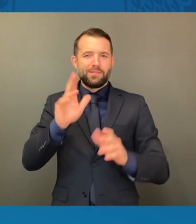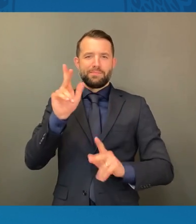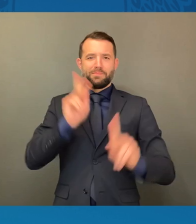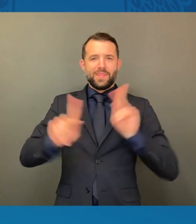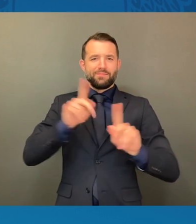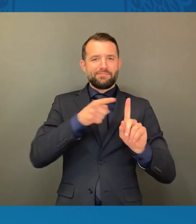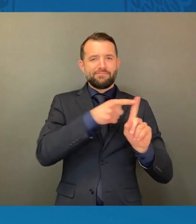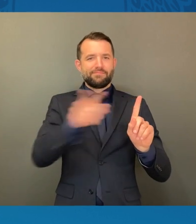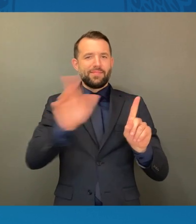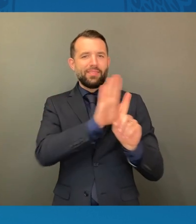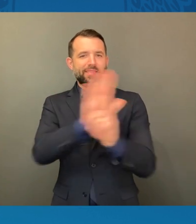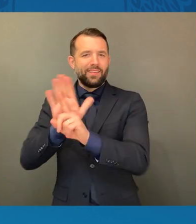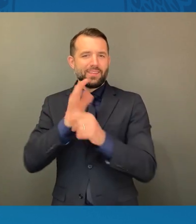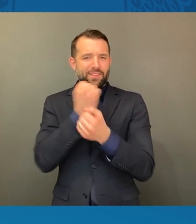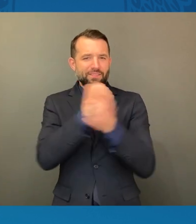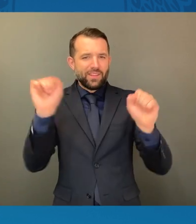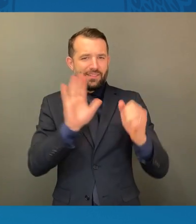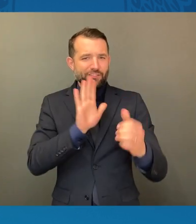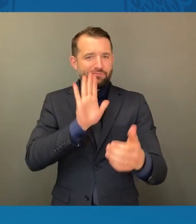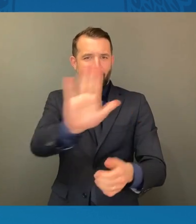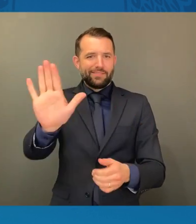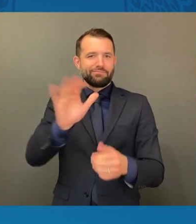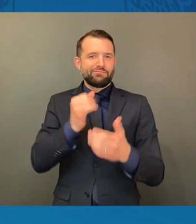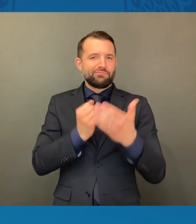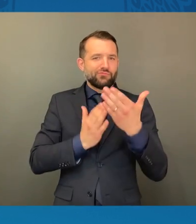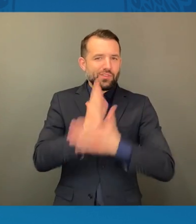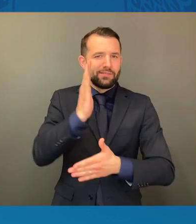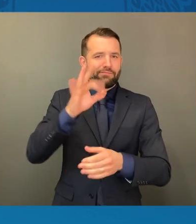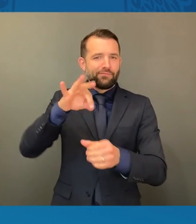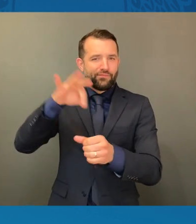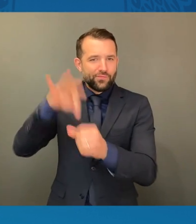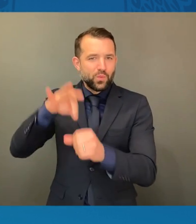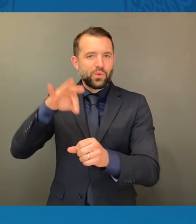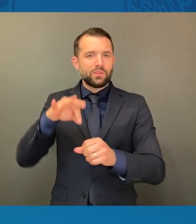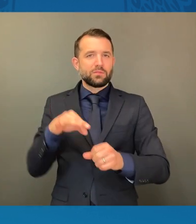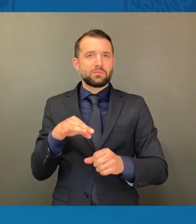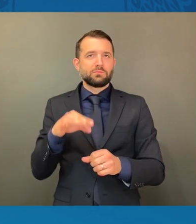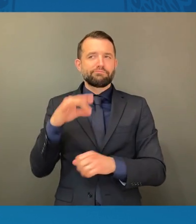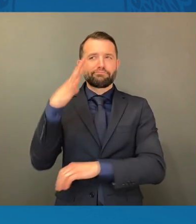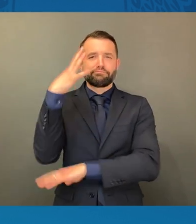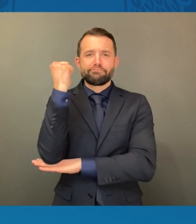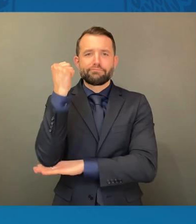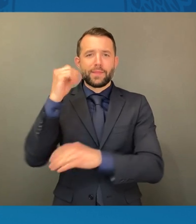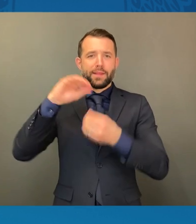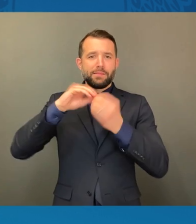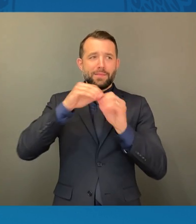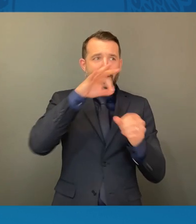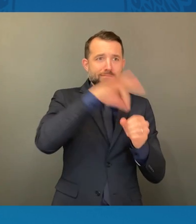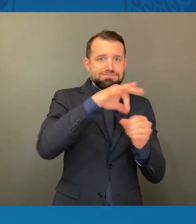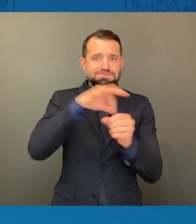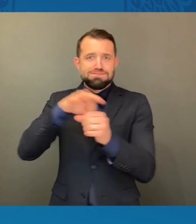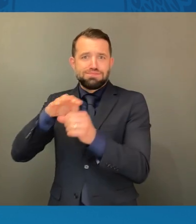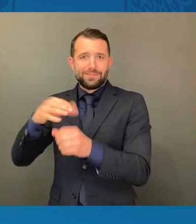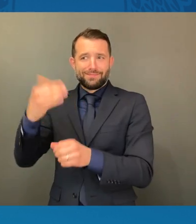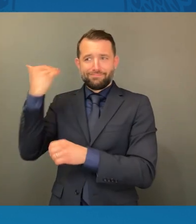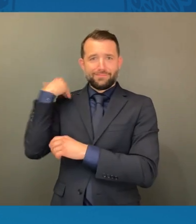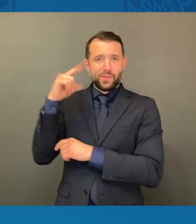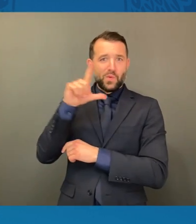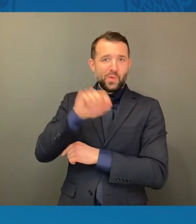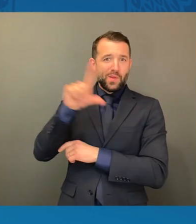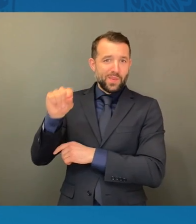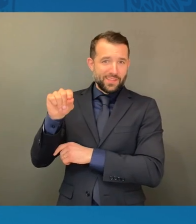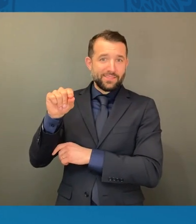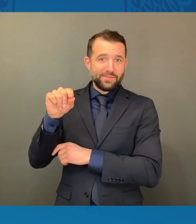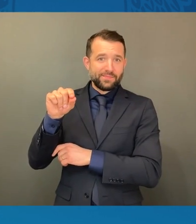A record number of people cast their ballots in the 2020 elections. It was a